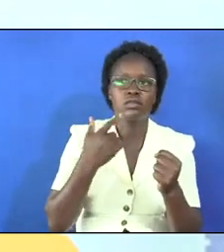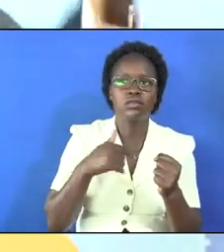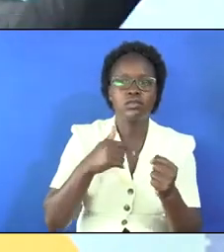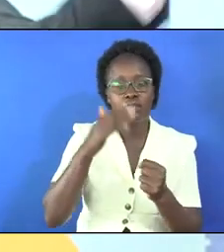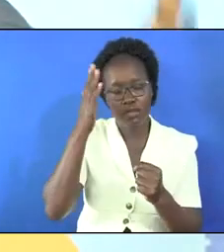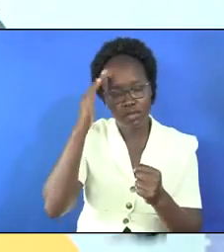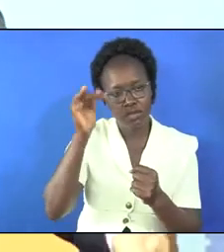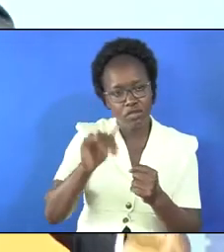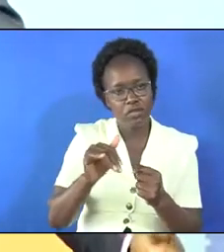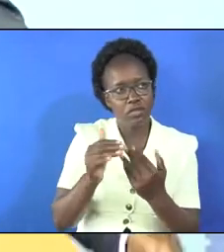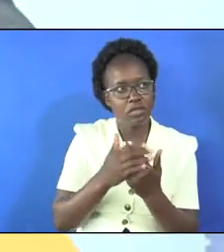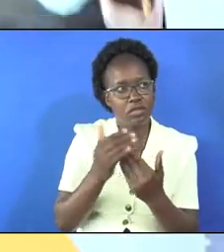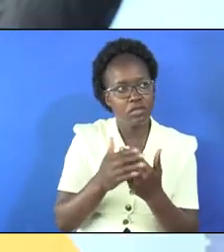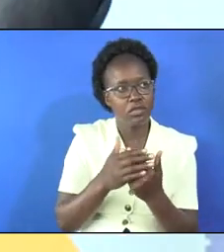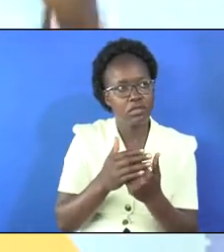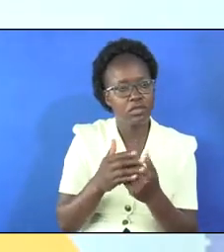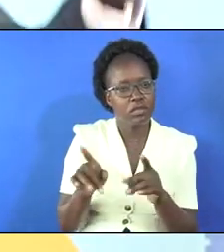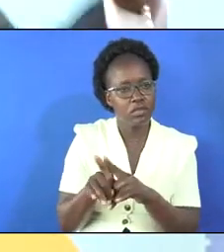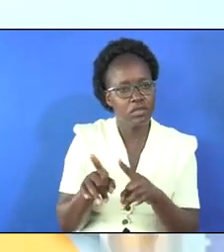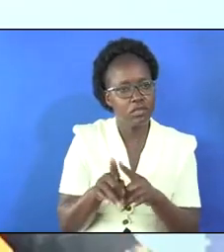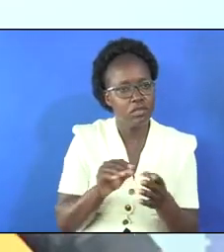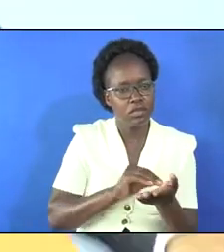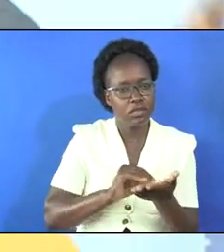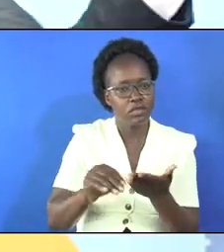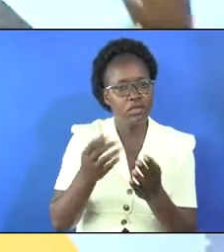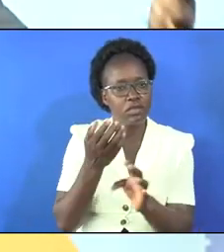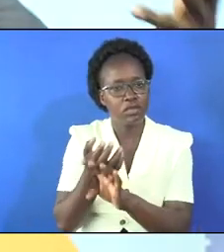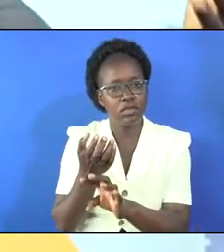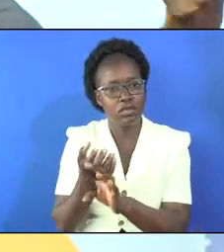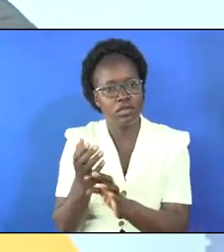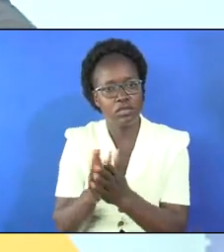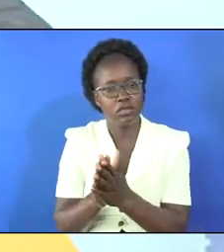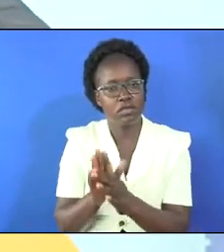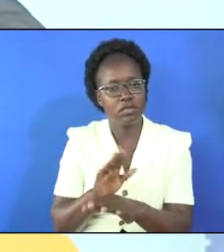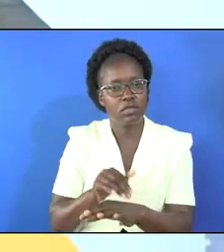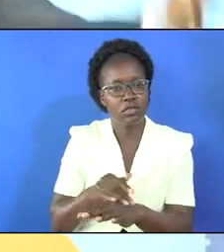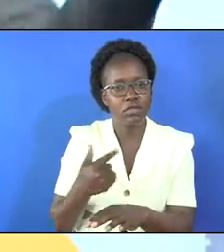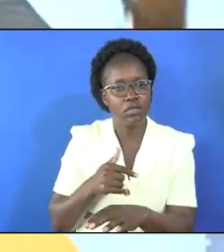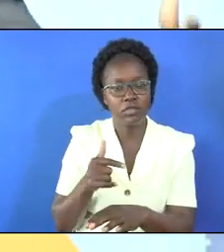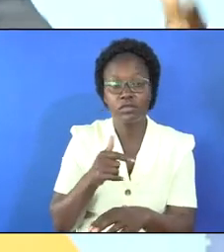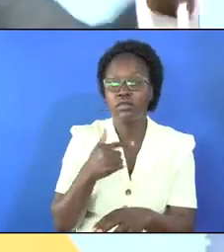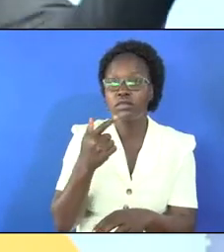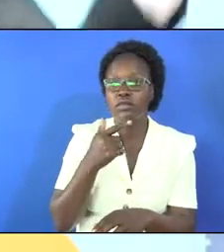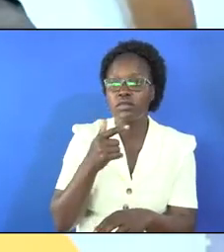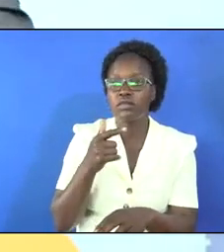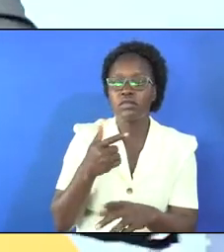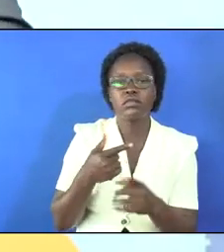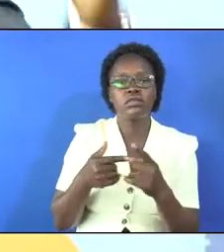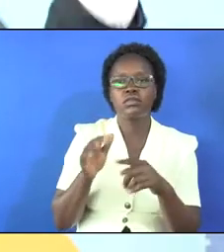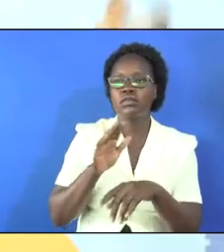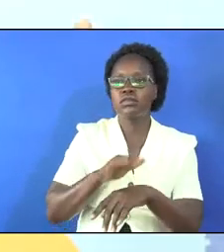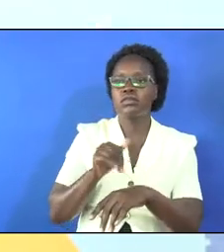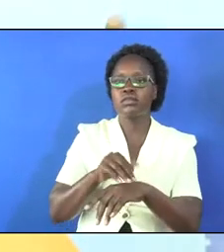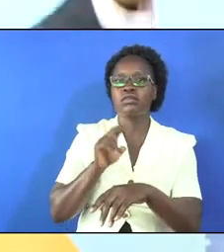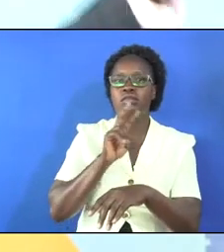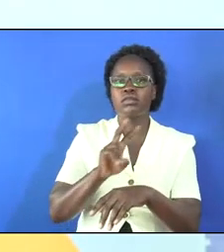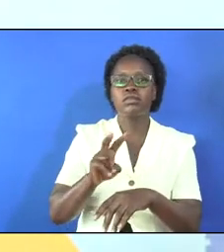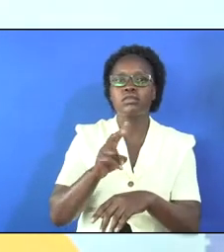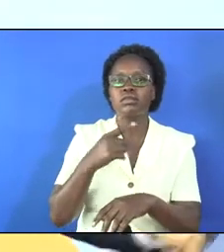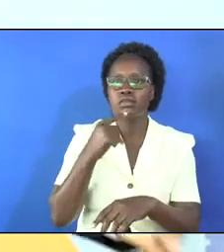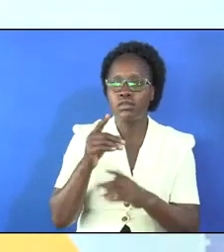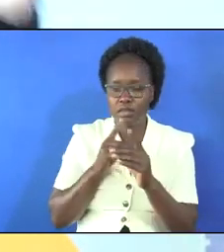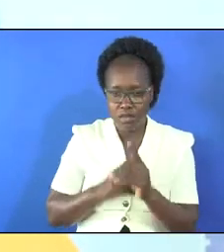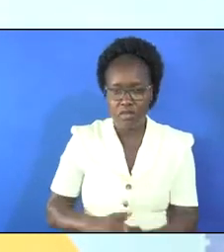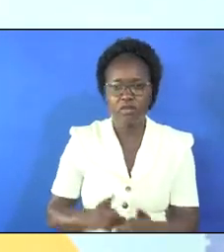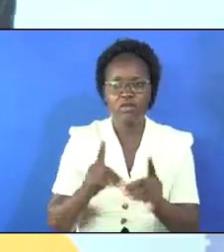us to know that he cares he still removes stones and bid us to say and say come and see he told his